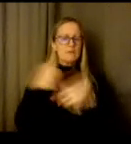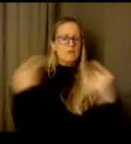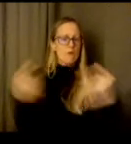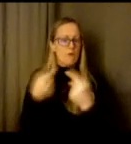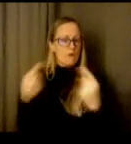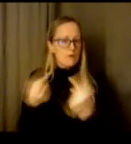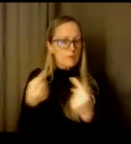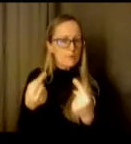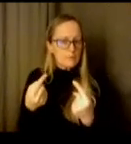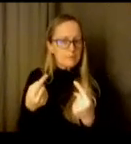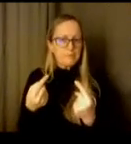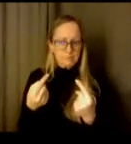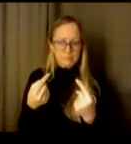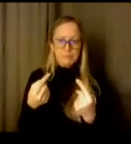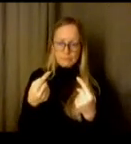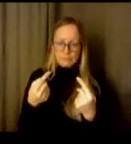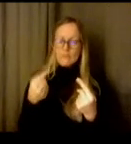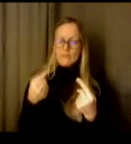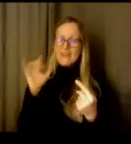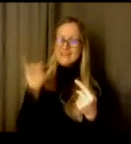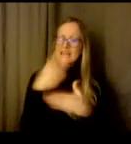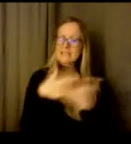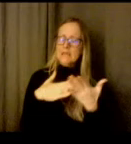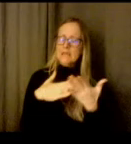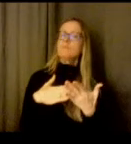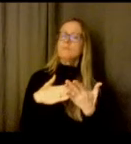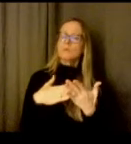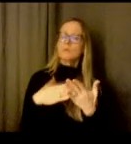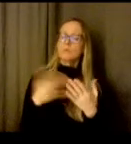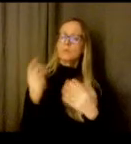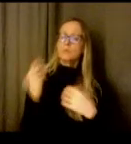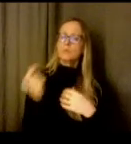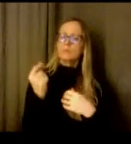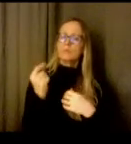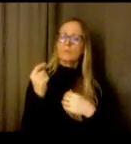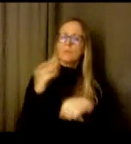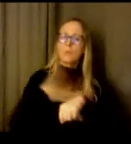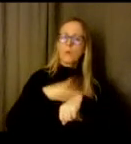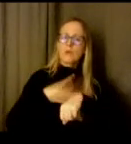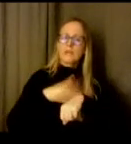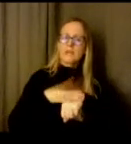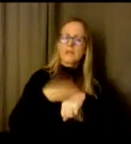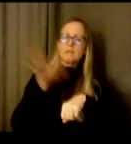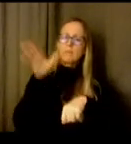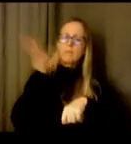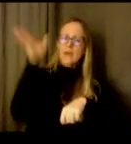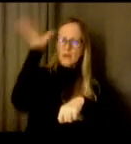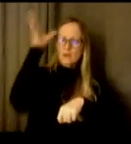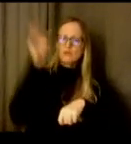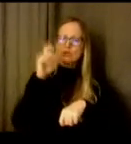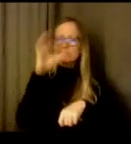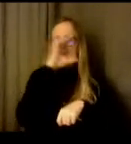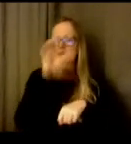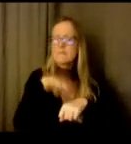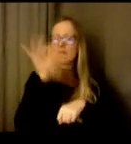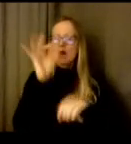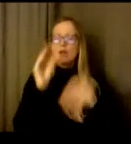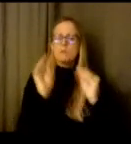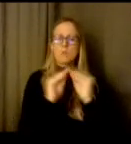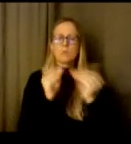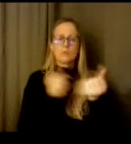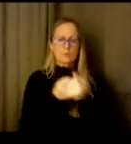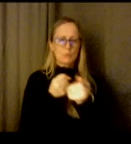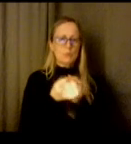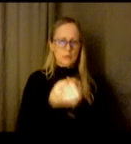are those are some trigger warnings for you to access more support and to really partner with the schools in accessing that support